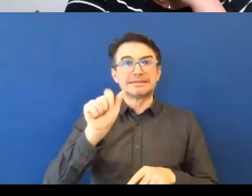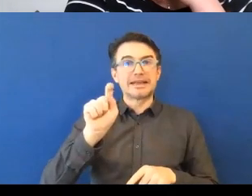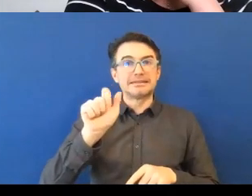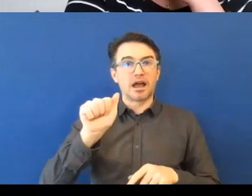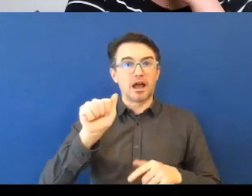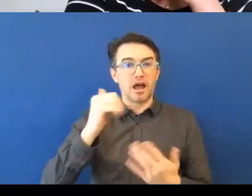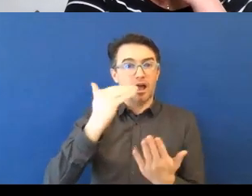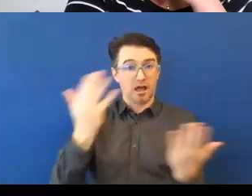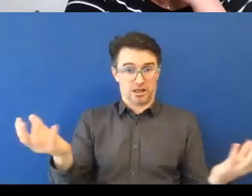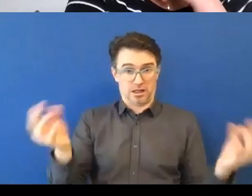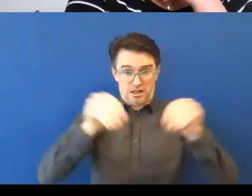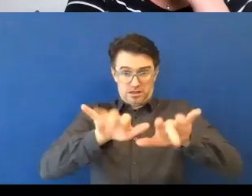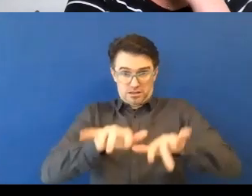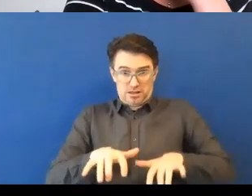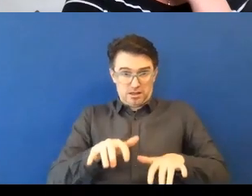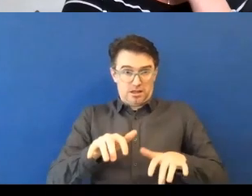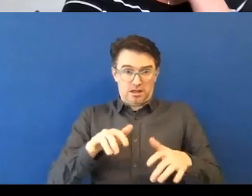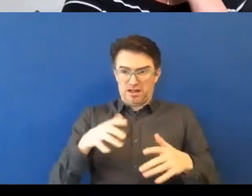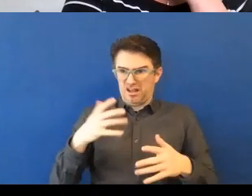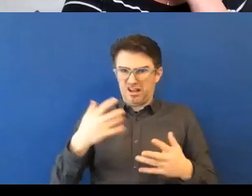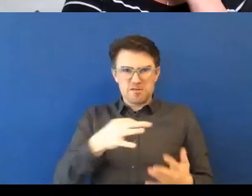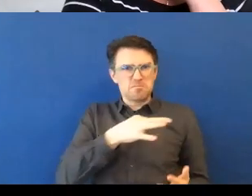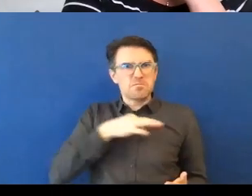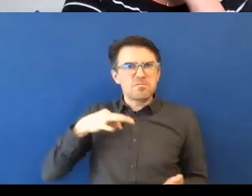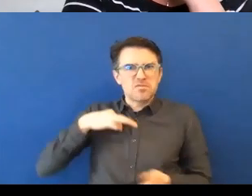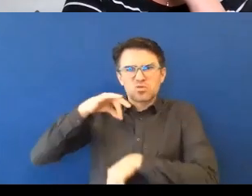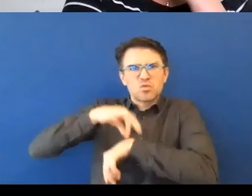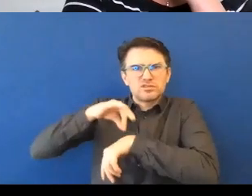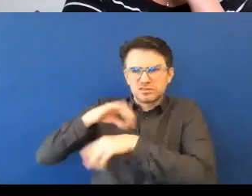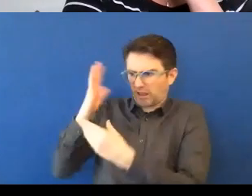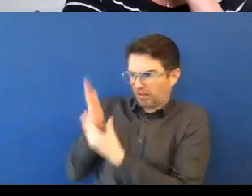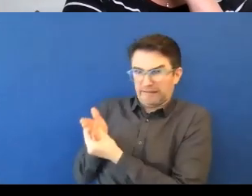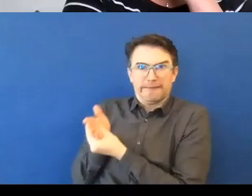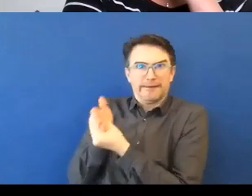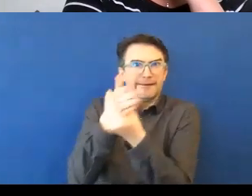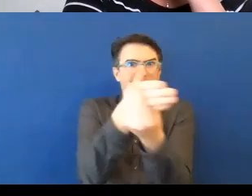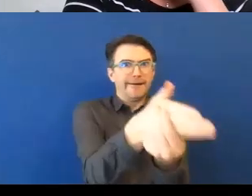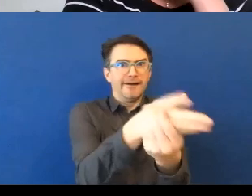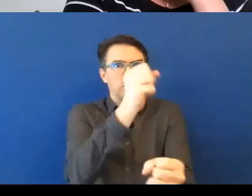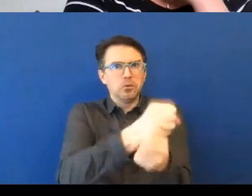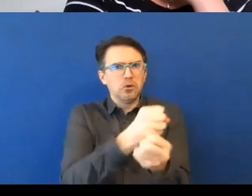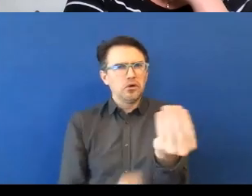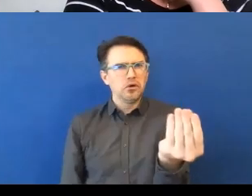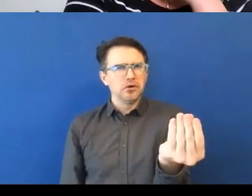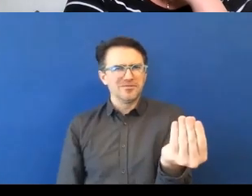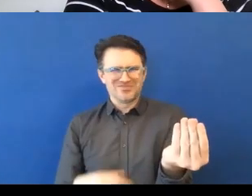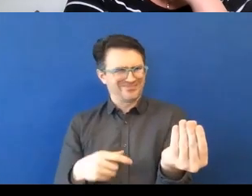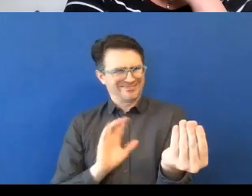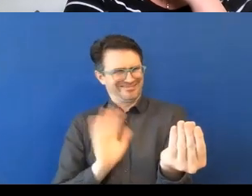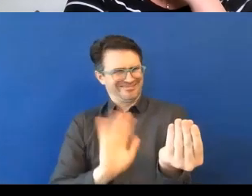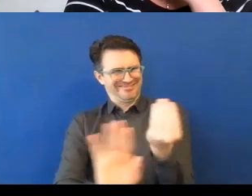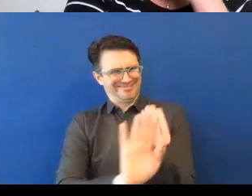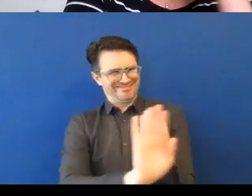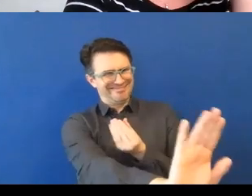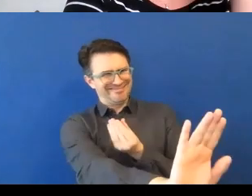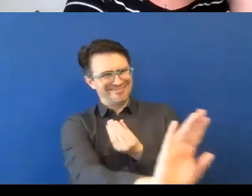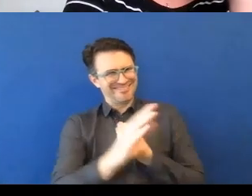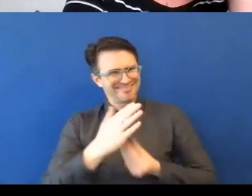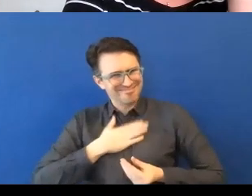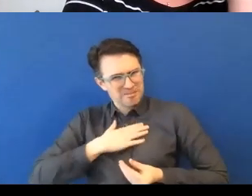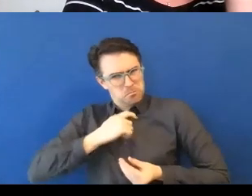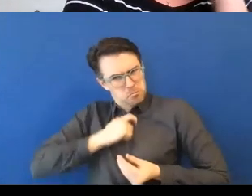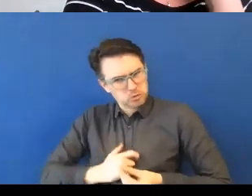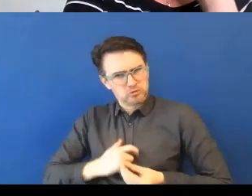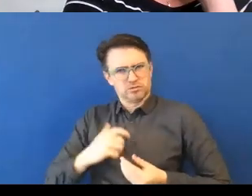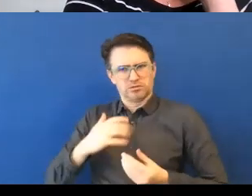forward. And that's a concern that I have. I also have a concern and a question around access to those programs and whether or not